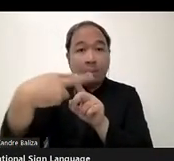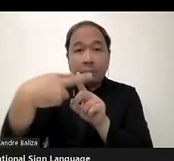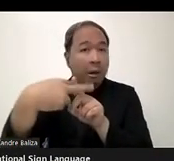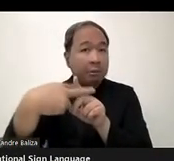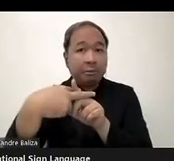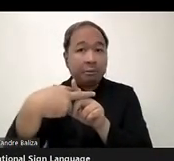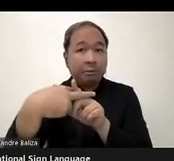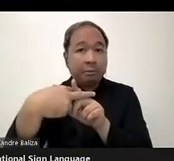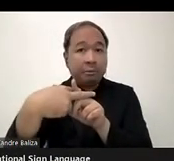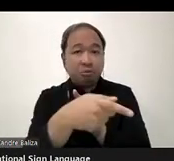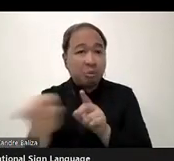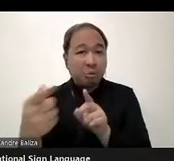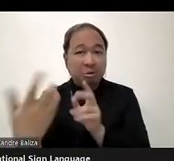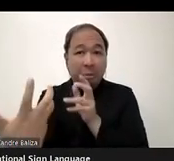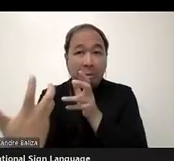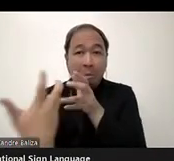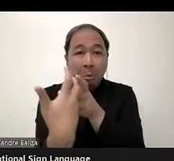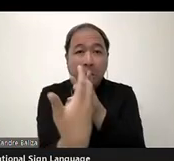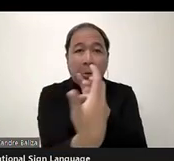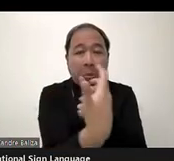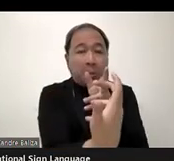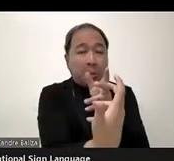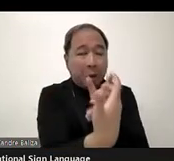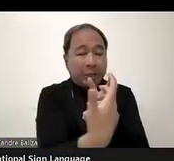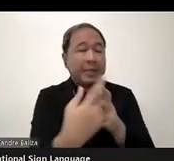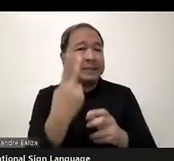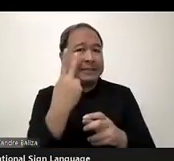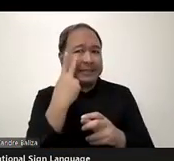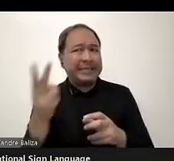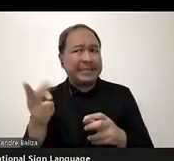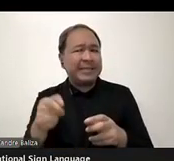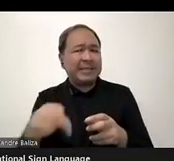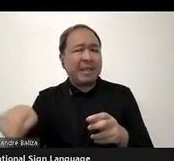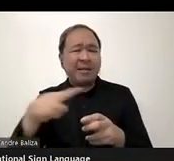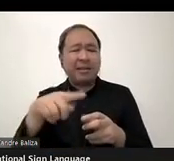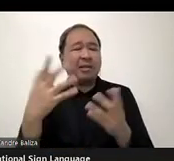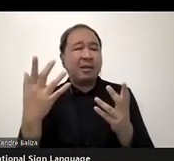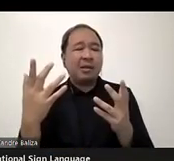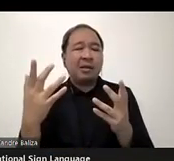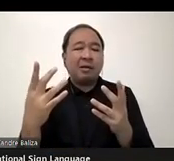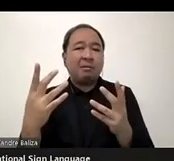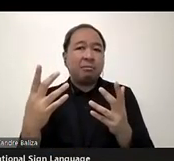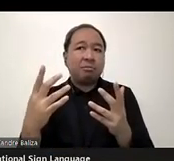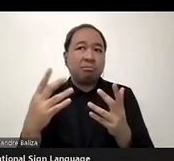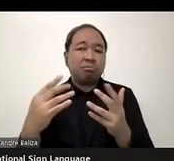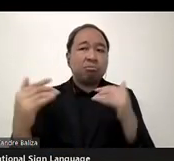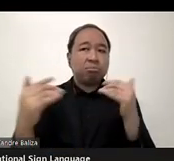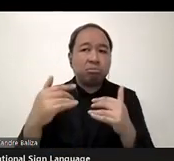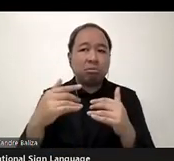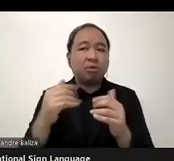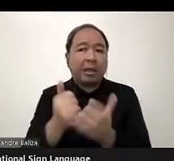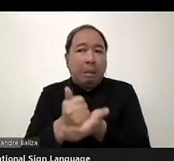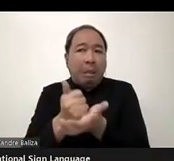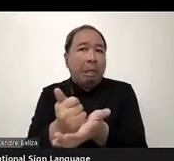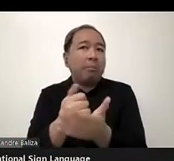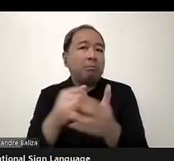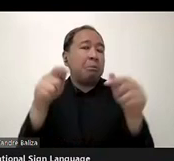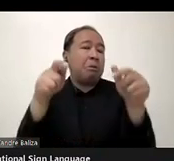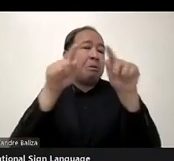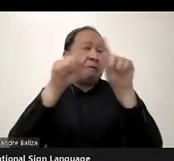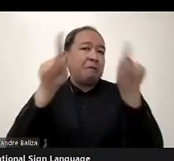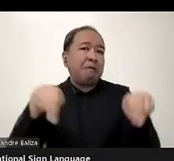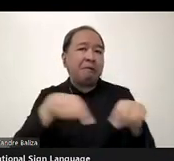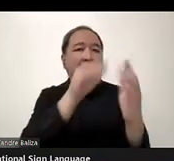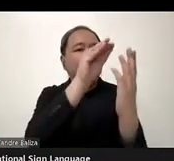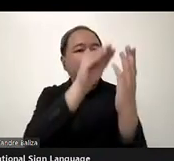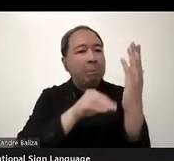If that's phoning up and having a conversation, we'll fill in the forms from there. Or if you want